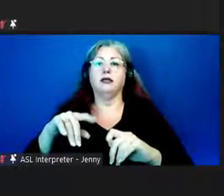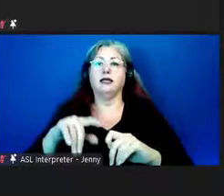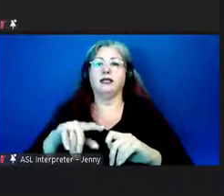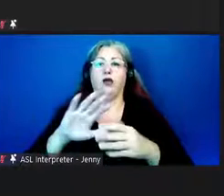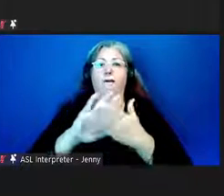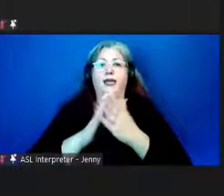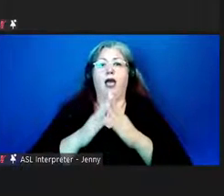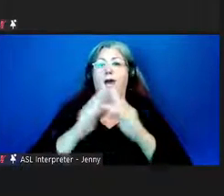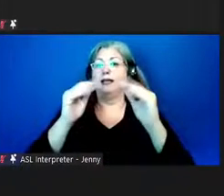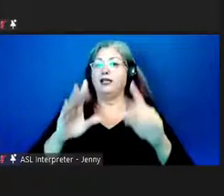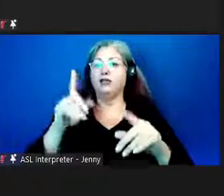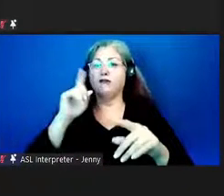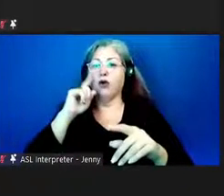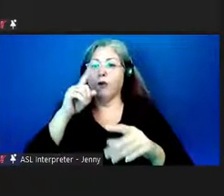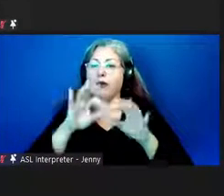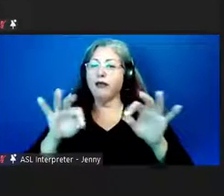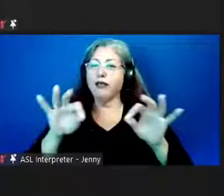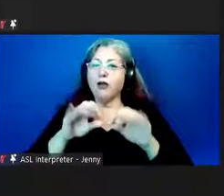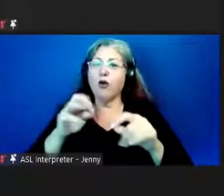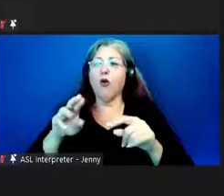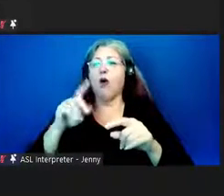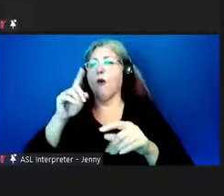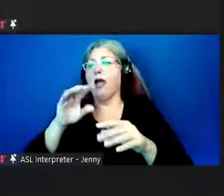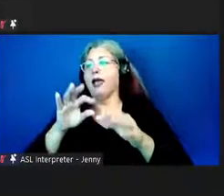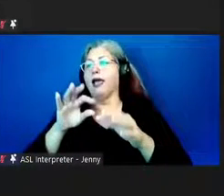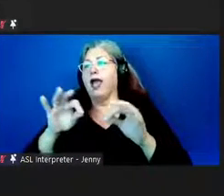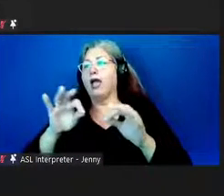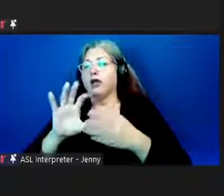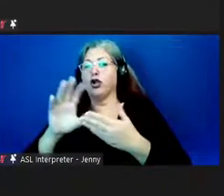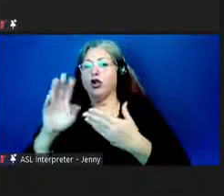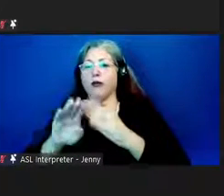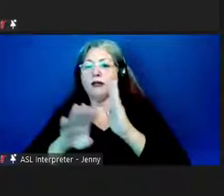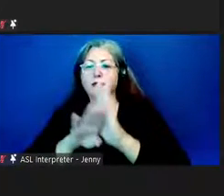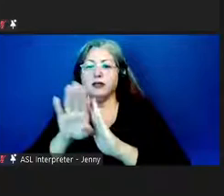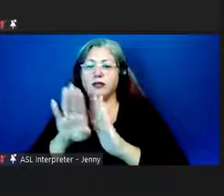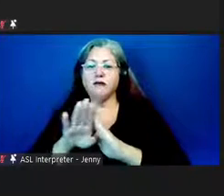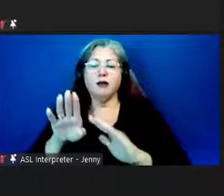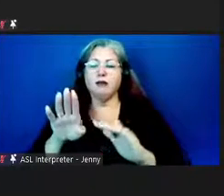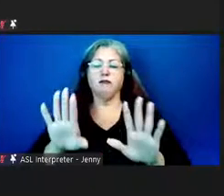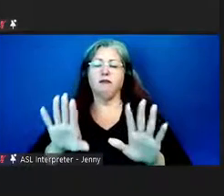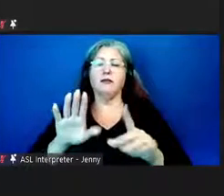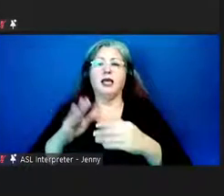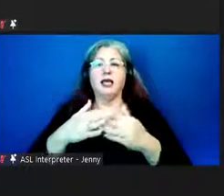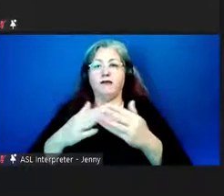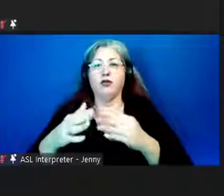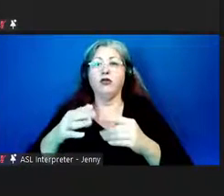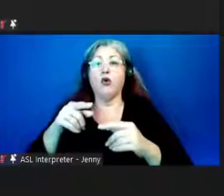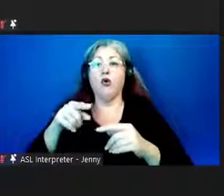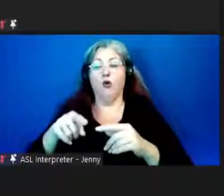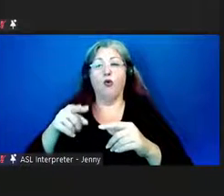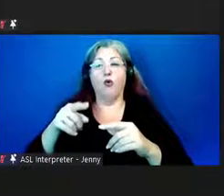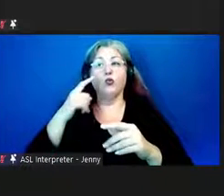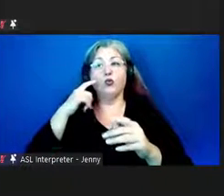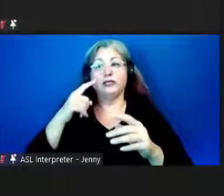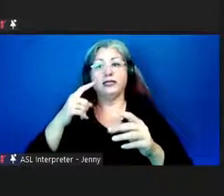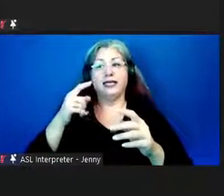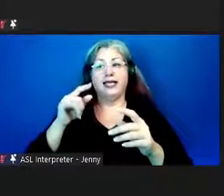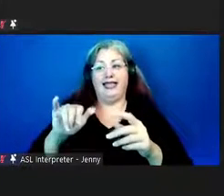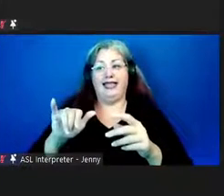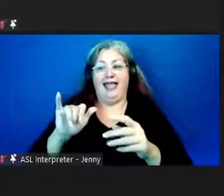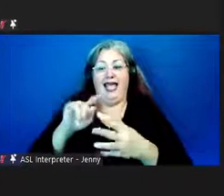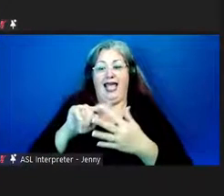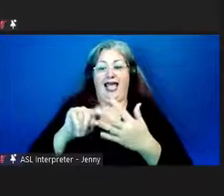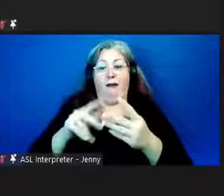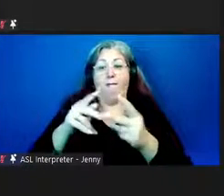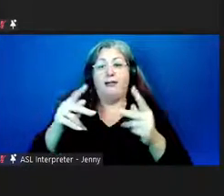Hawaiian language teacher or Hawaiian language curriculum developer, or things like that. Although those are very much urgent needed